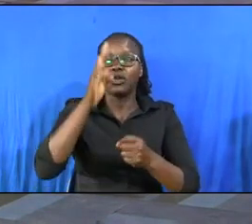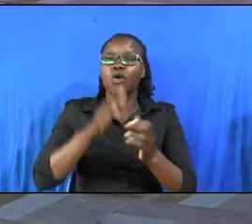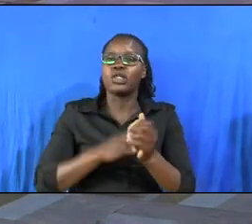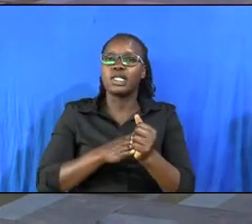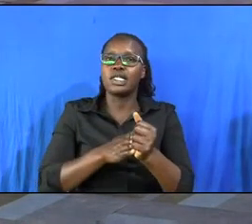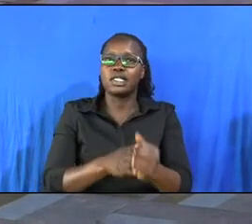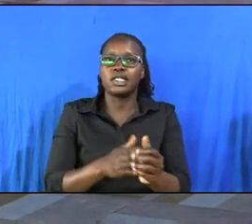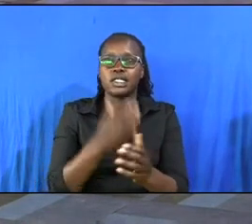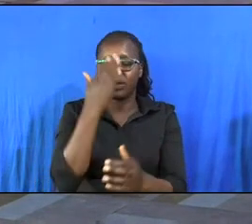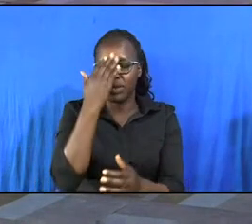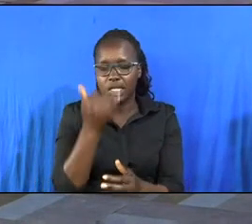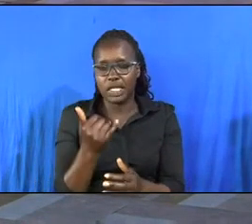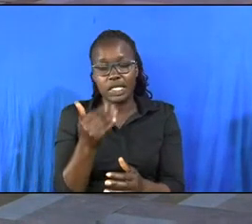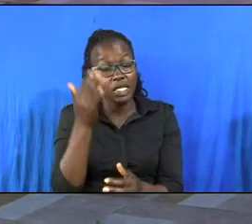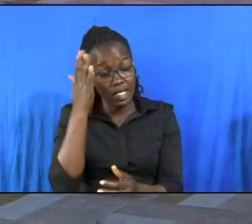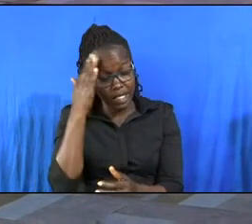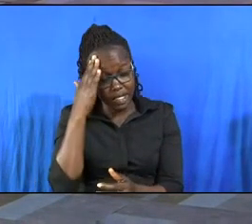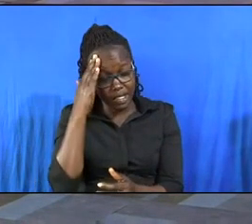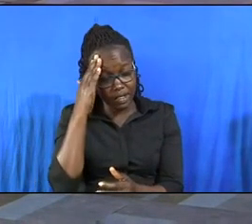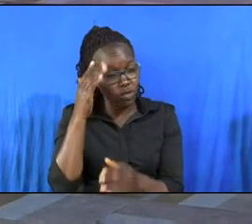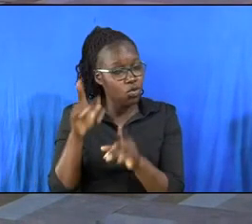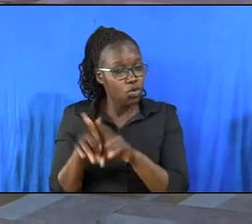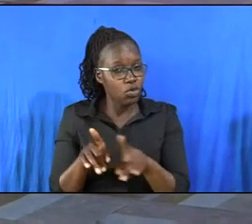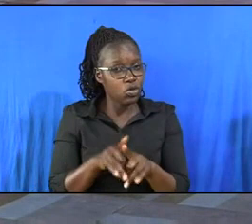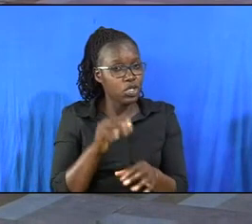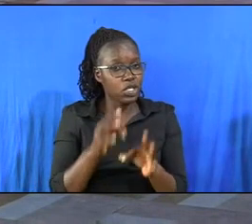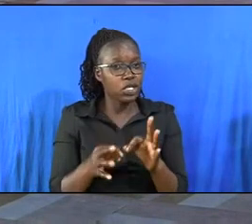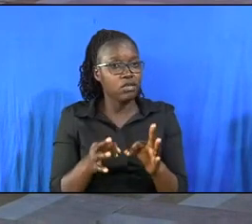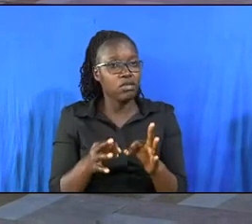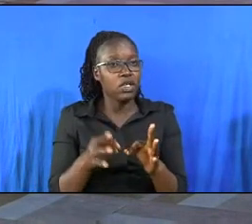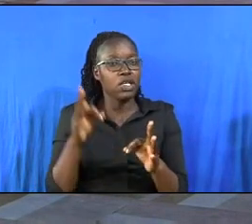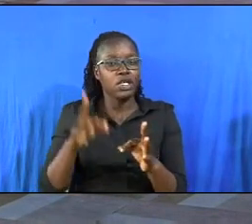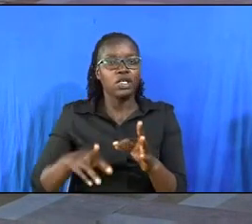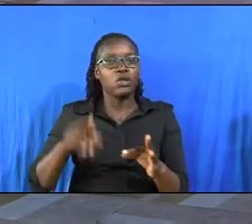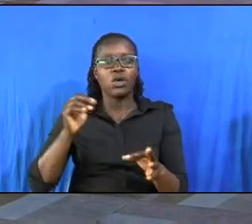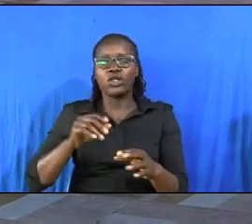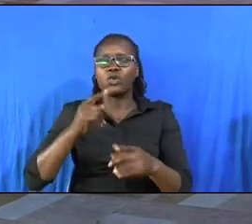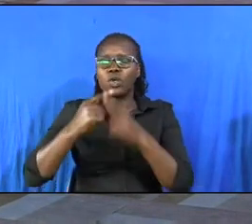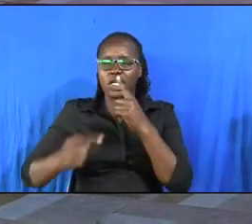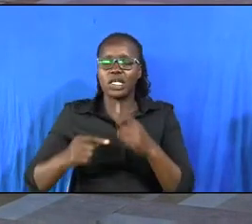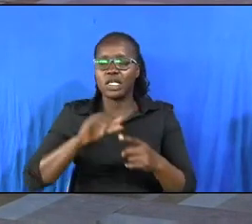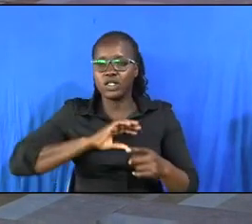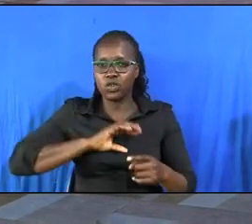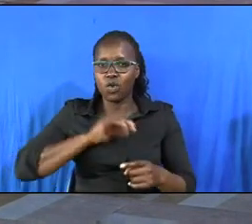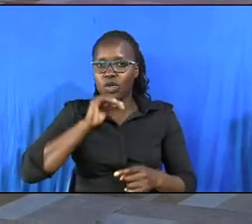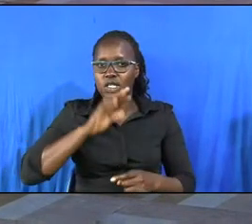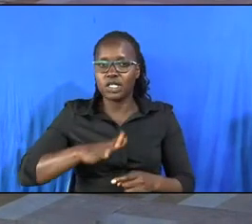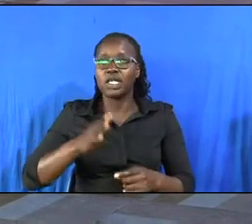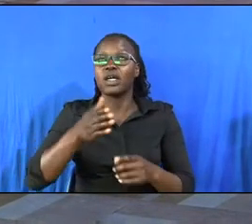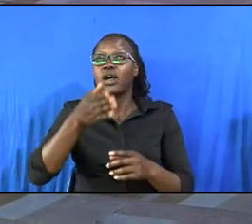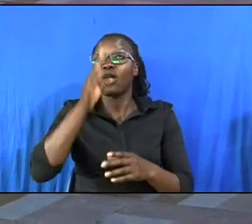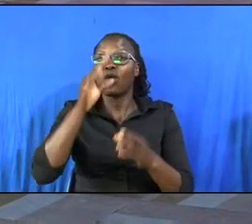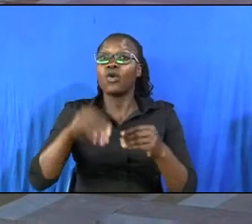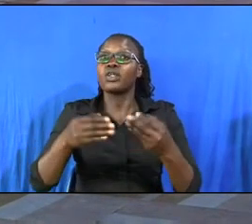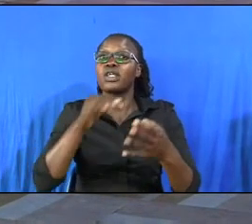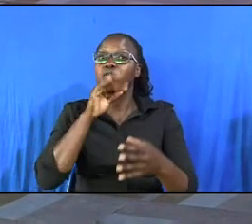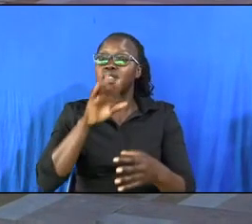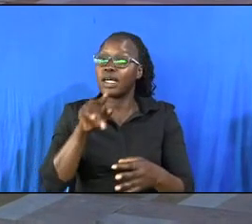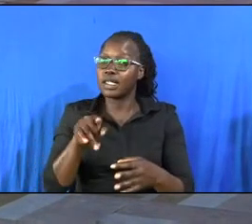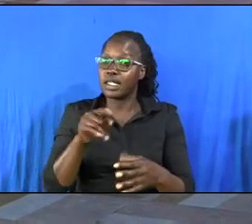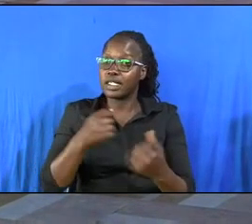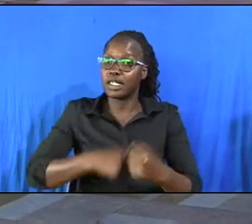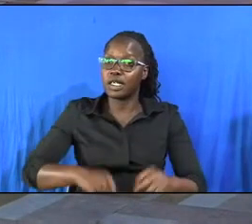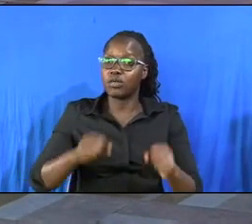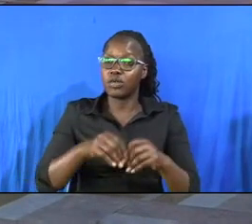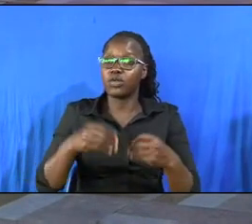provisions because he knew that even if he were to kill his own son the god who gave him that son was